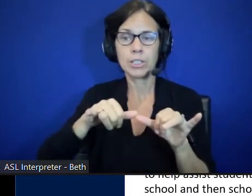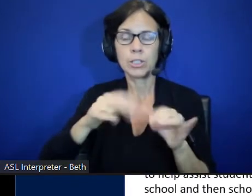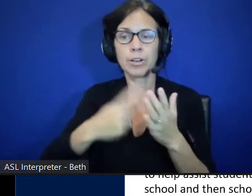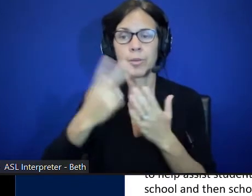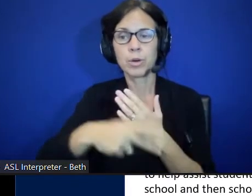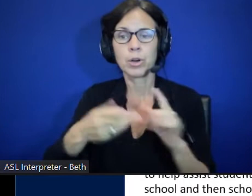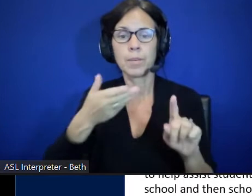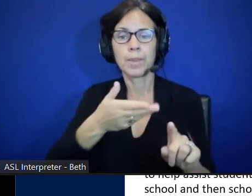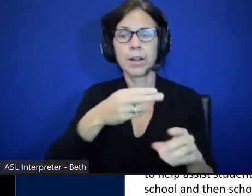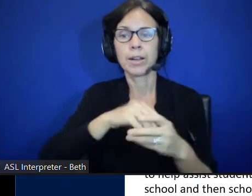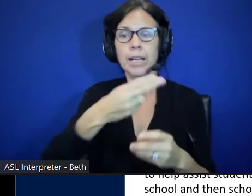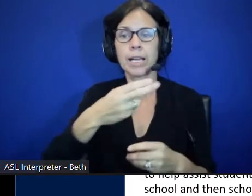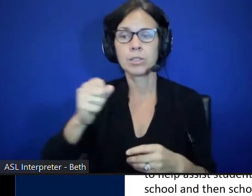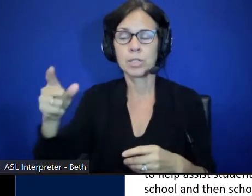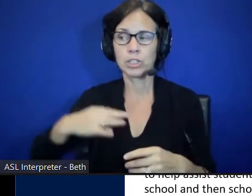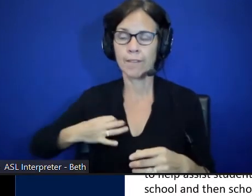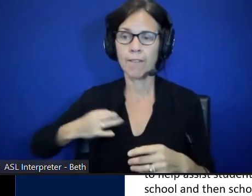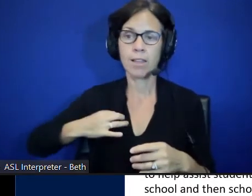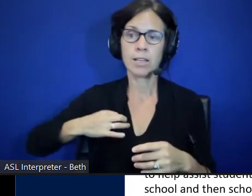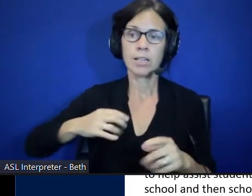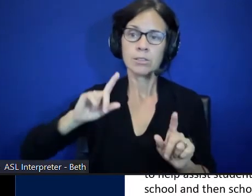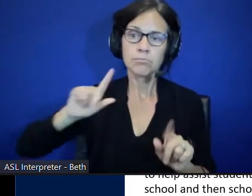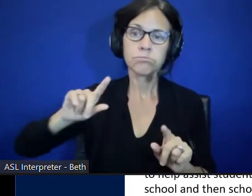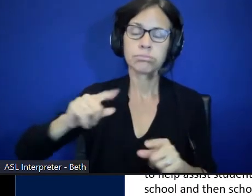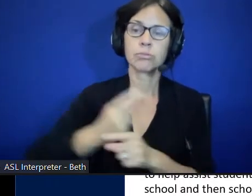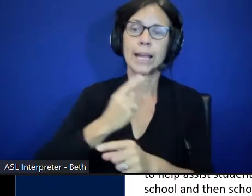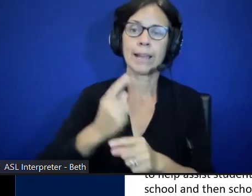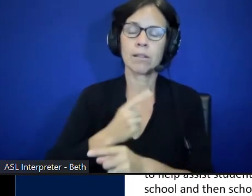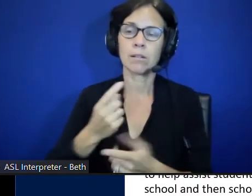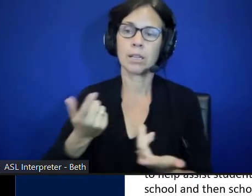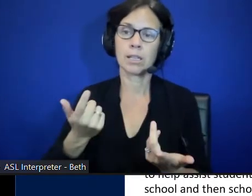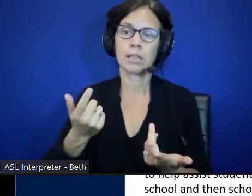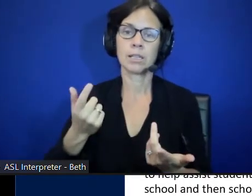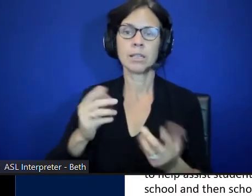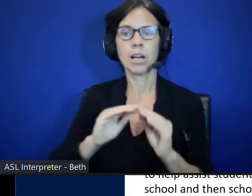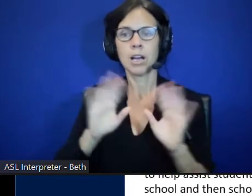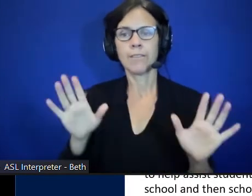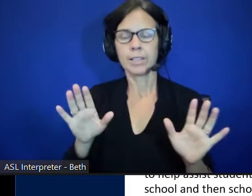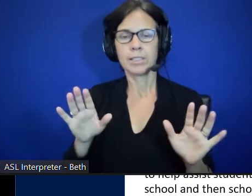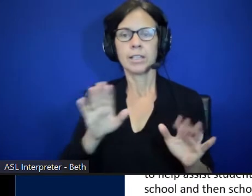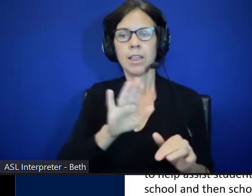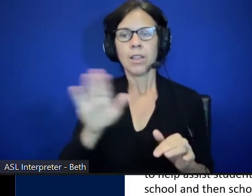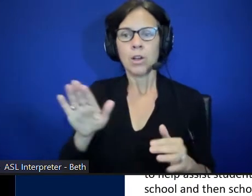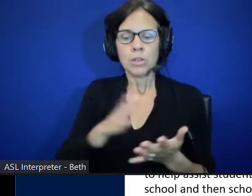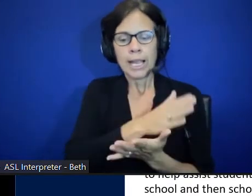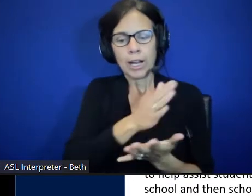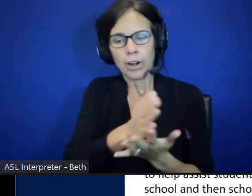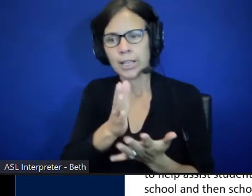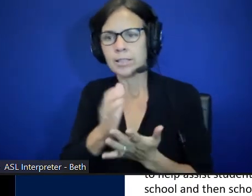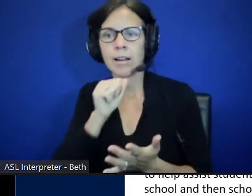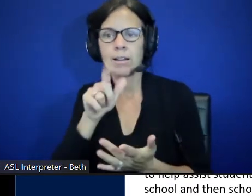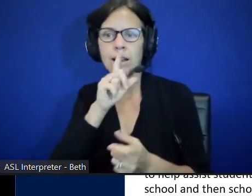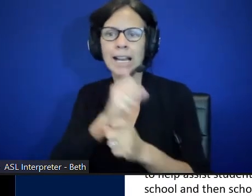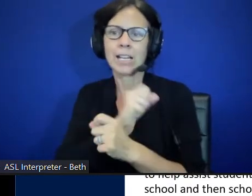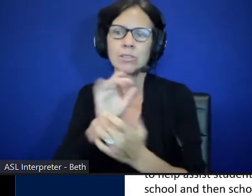school. She's also volunteering regularly. I've not. Obviously, these areas are not reaching students